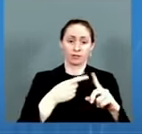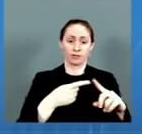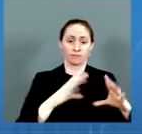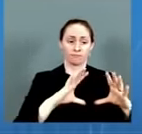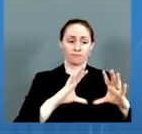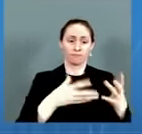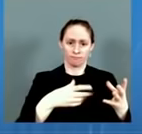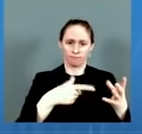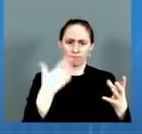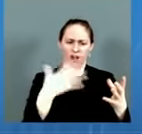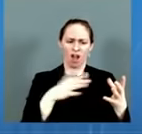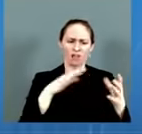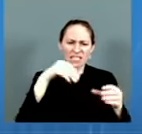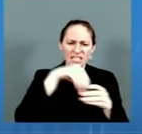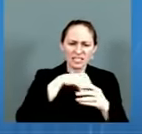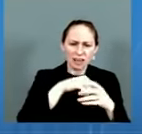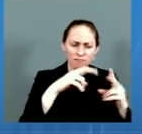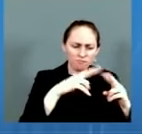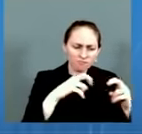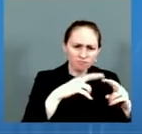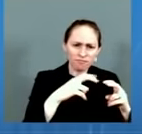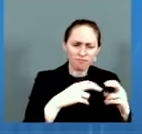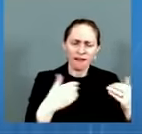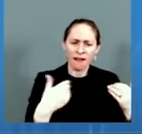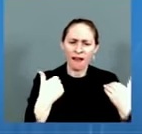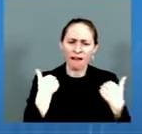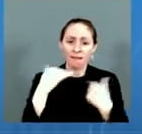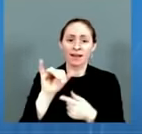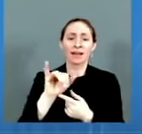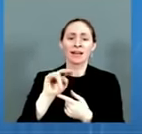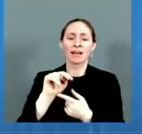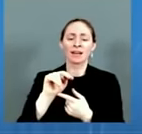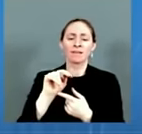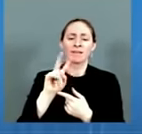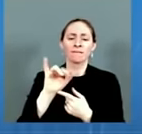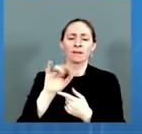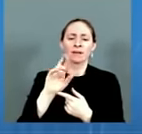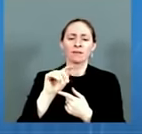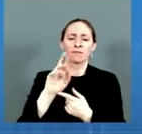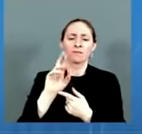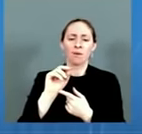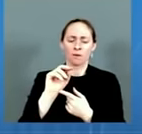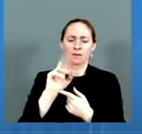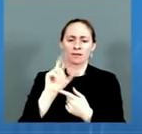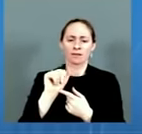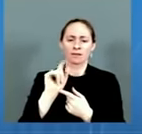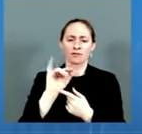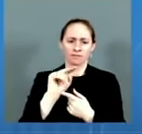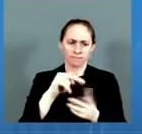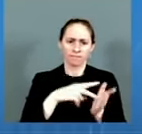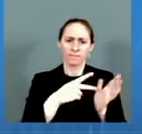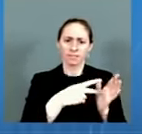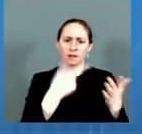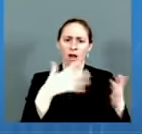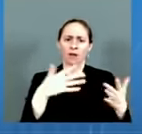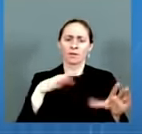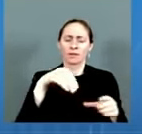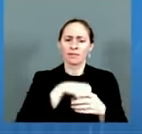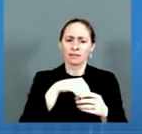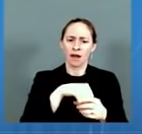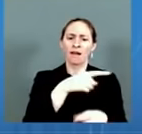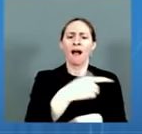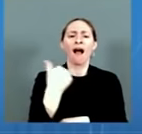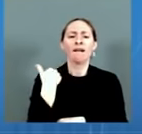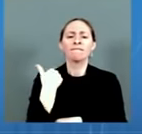of vaccine-induced antibodies to neutralize the new Omicron variant. Next slide.